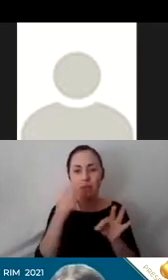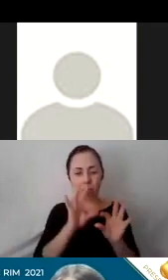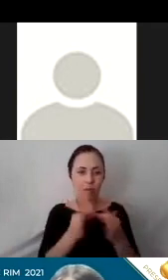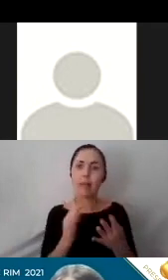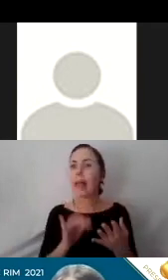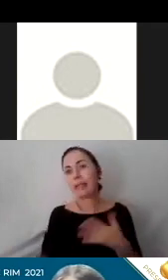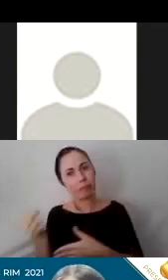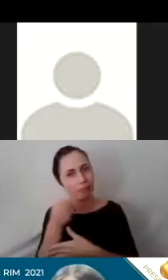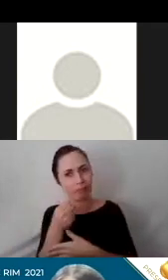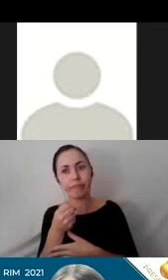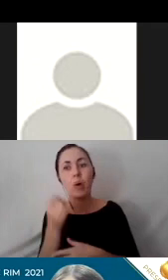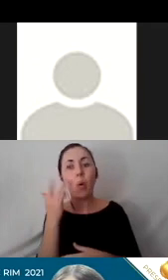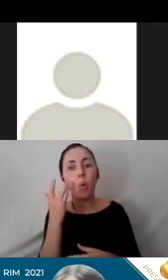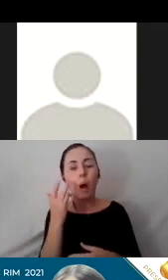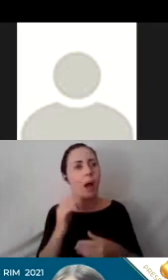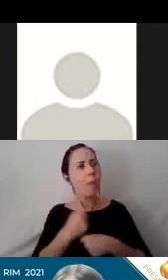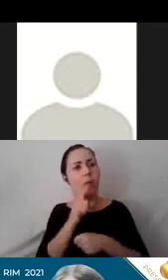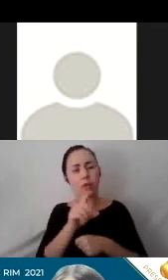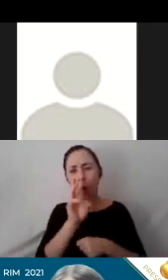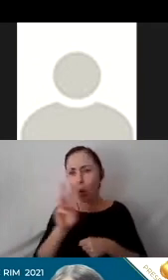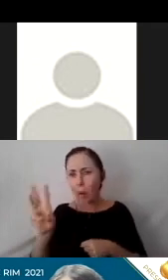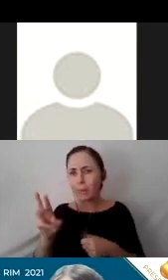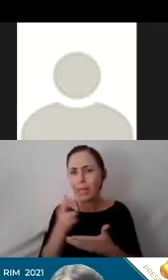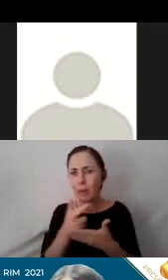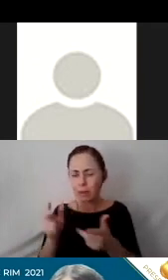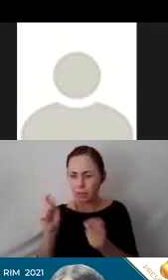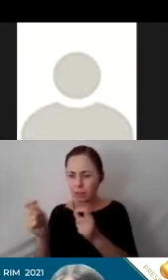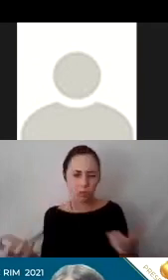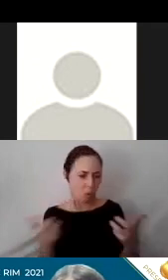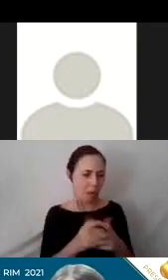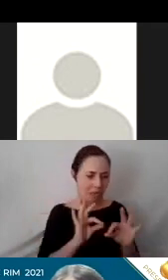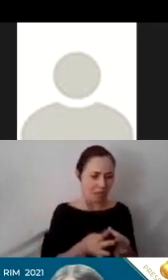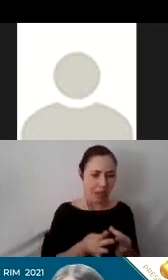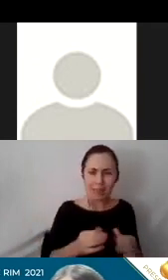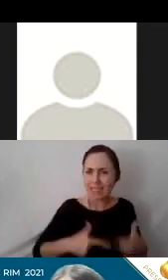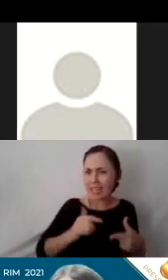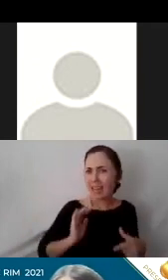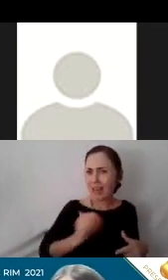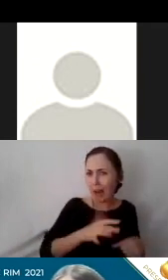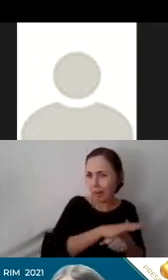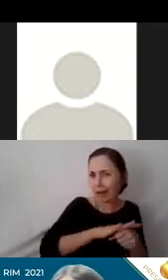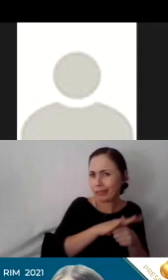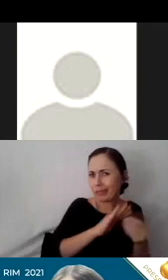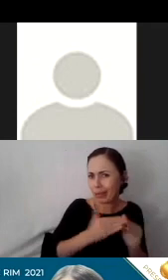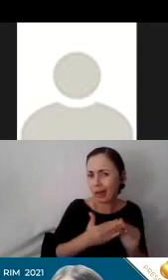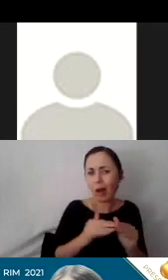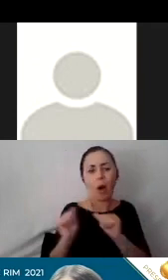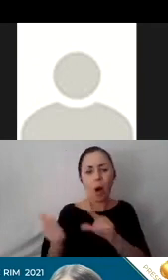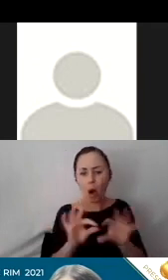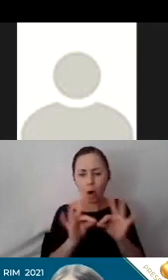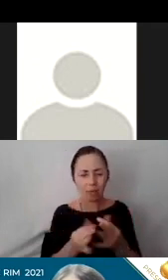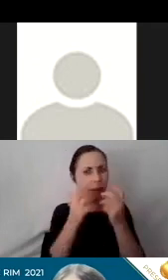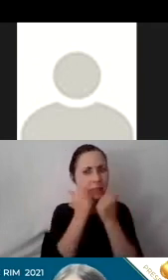It's to ensure that our website and resources are tailored to the families in our community and we consider all families as assets.